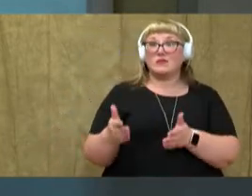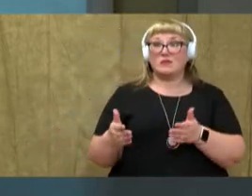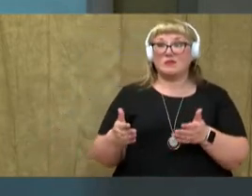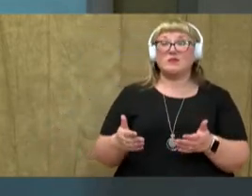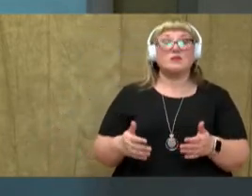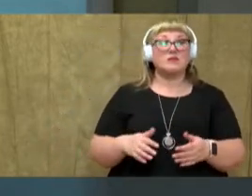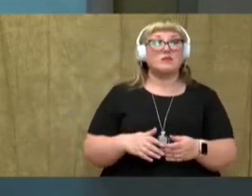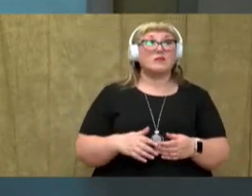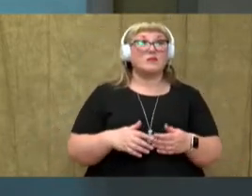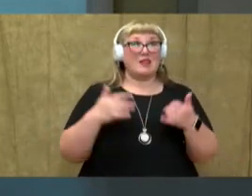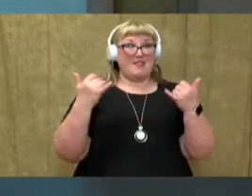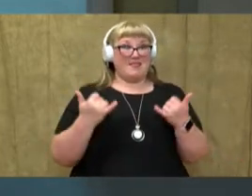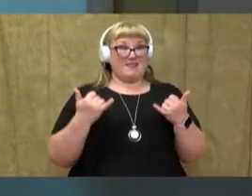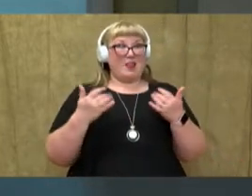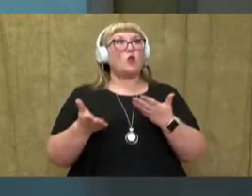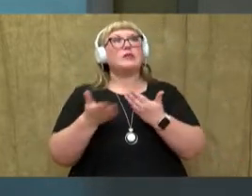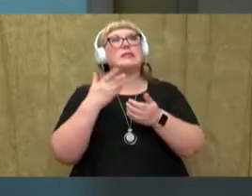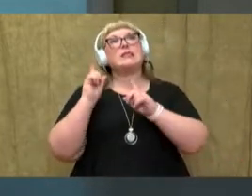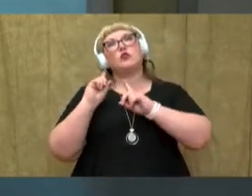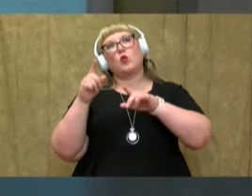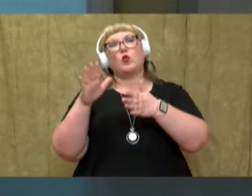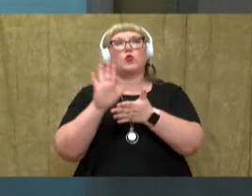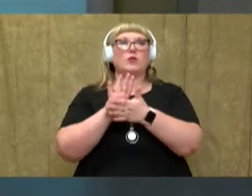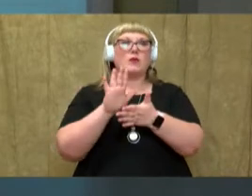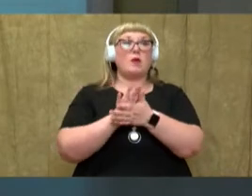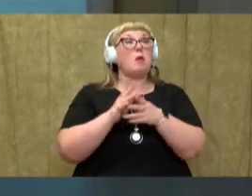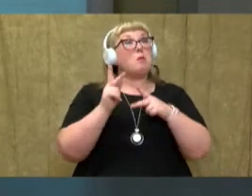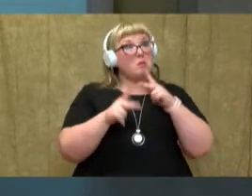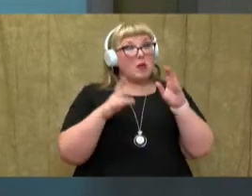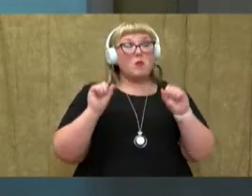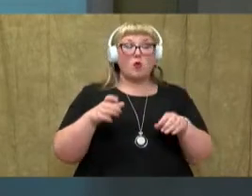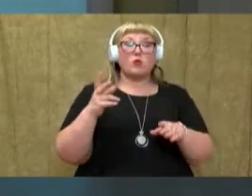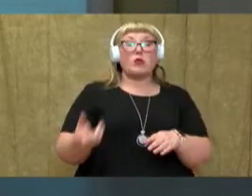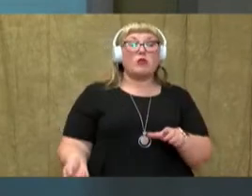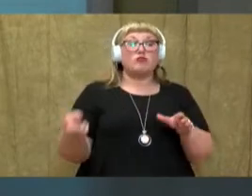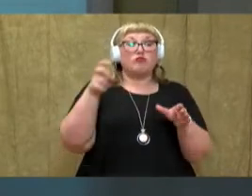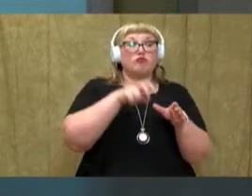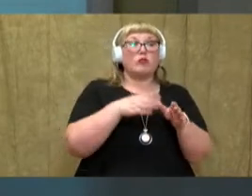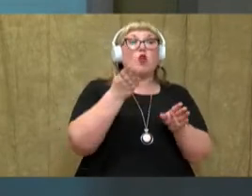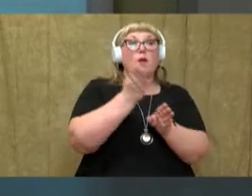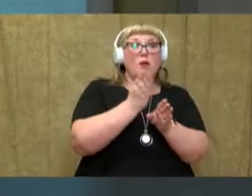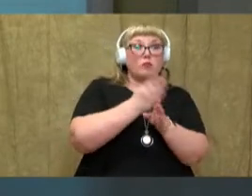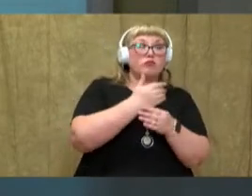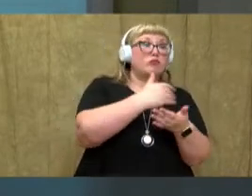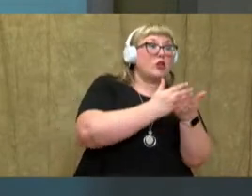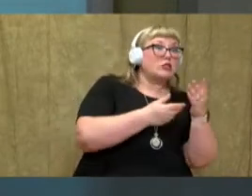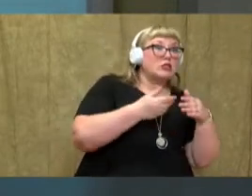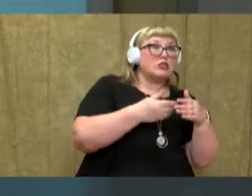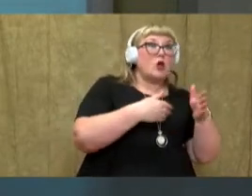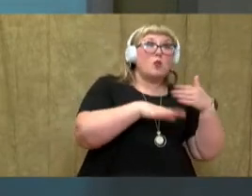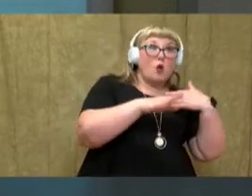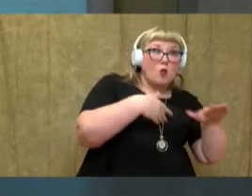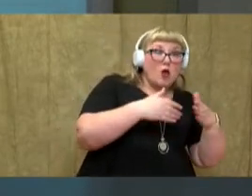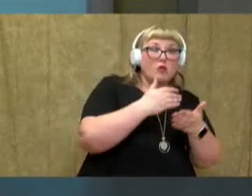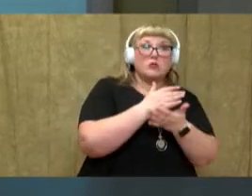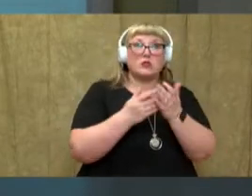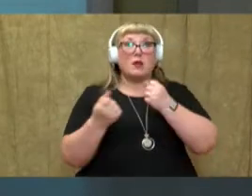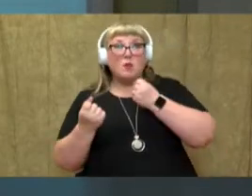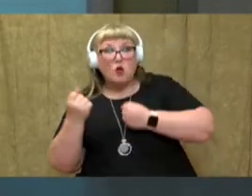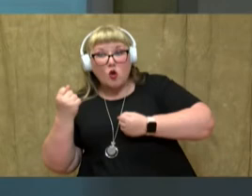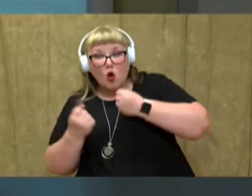Now, it's easy to get to school. People can travel by bus. Some walk or ride in a car.